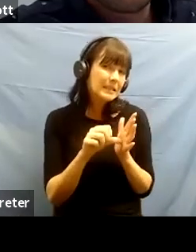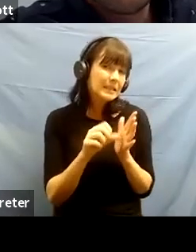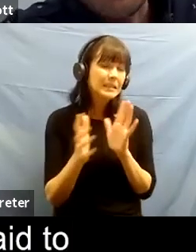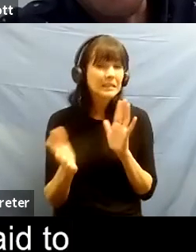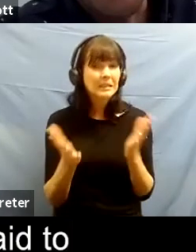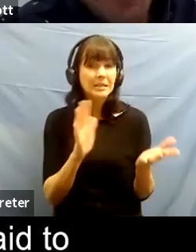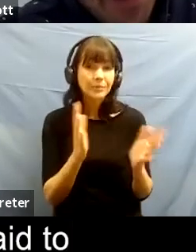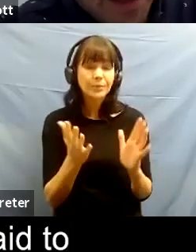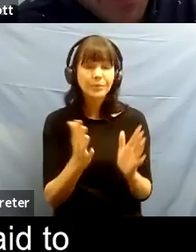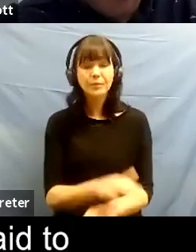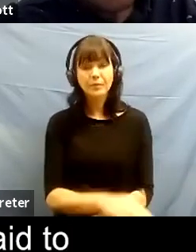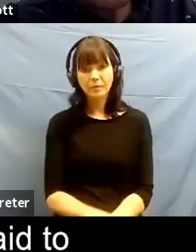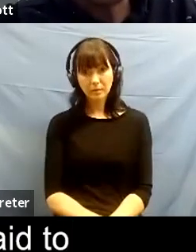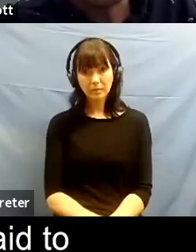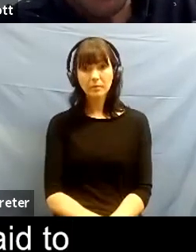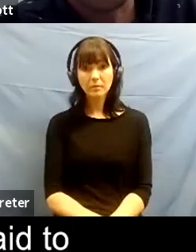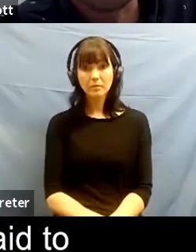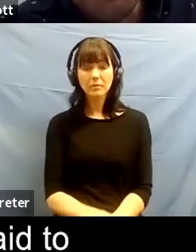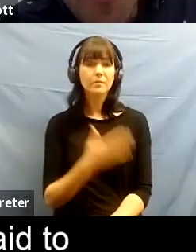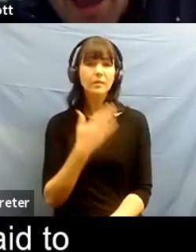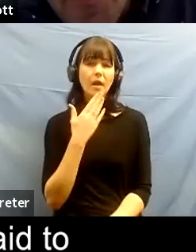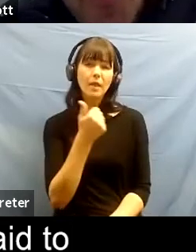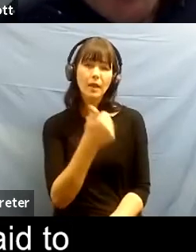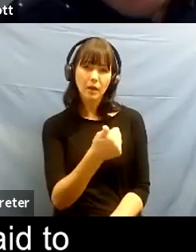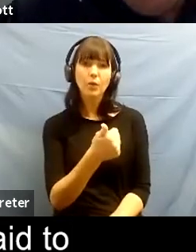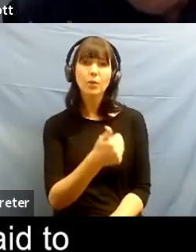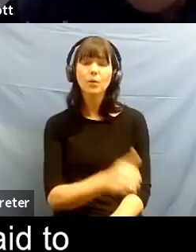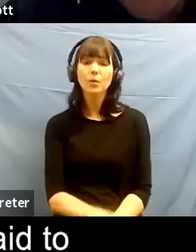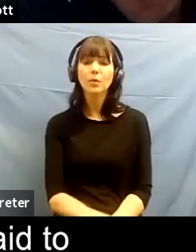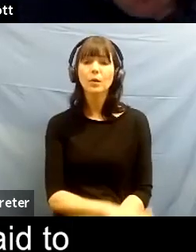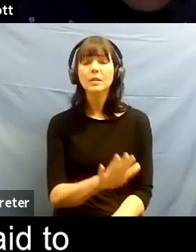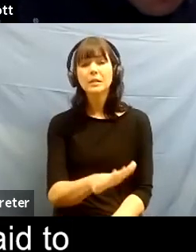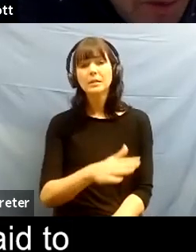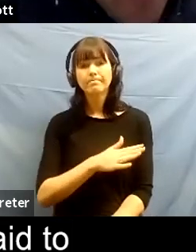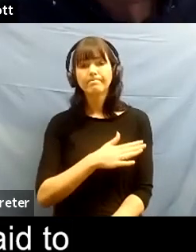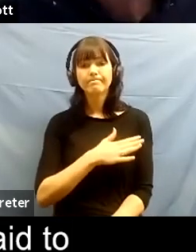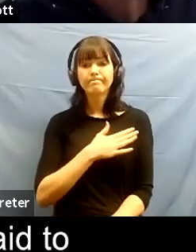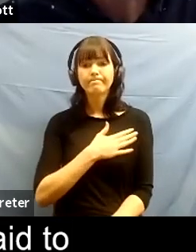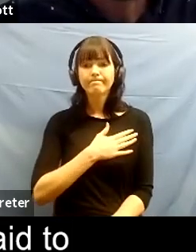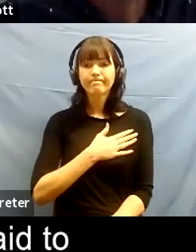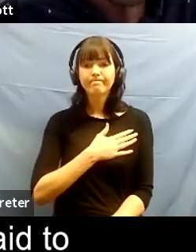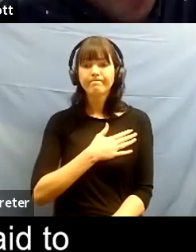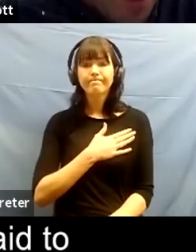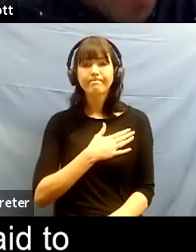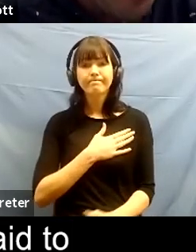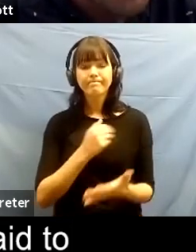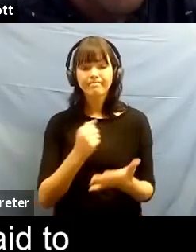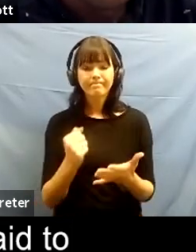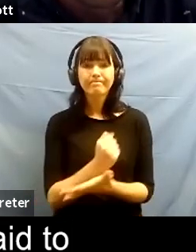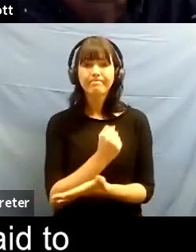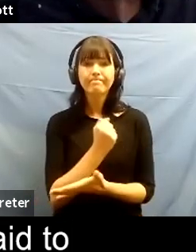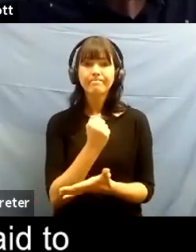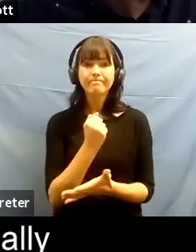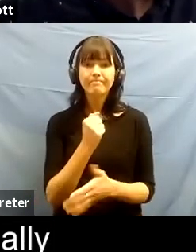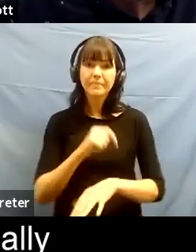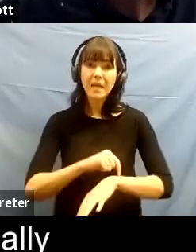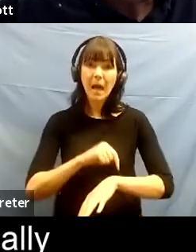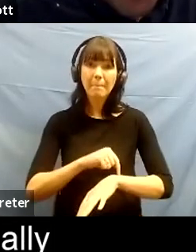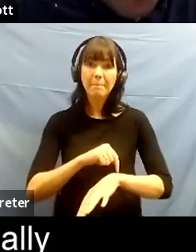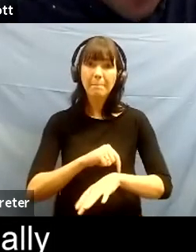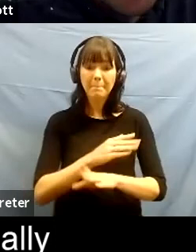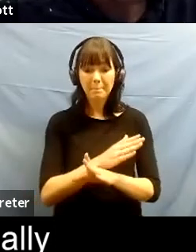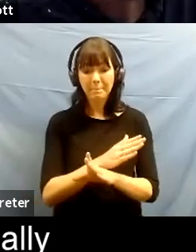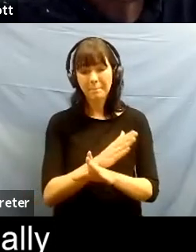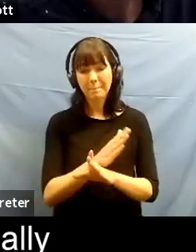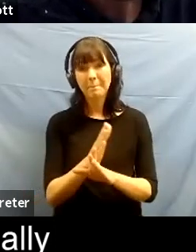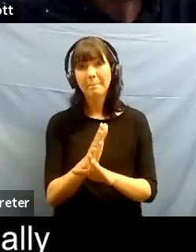really thank you thank you keith um i'm afraid to say we're uh we're out of time um it's very odd doing this